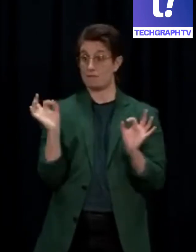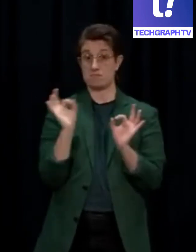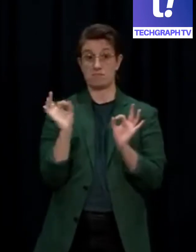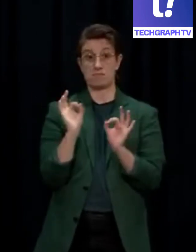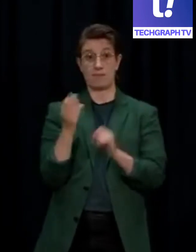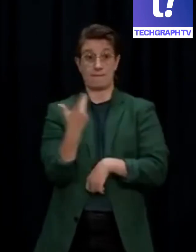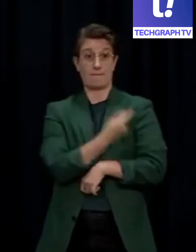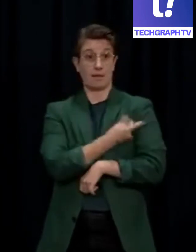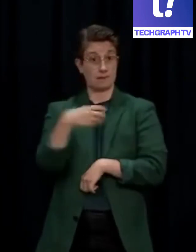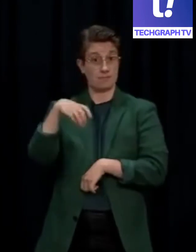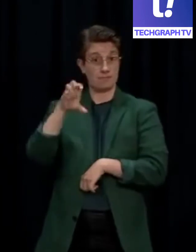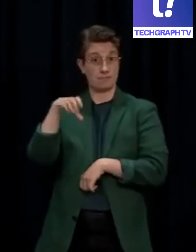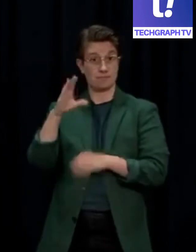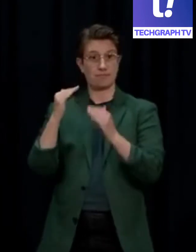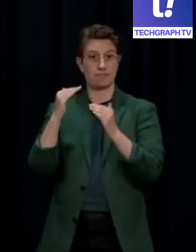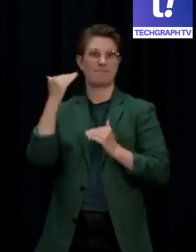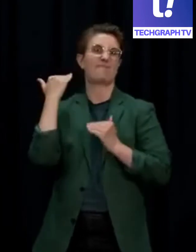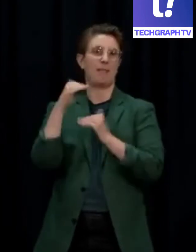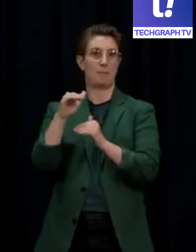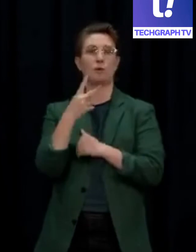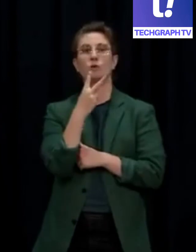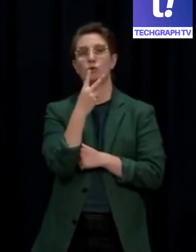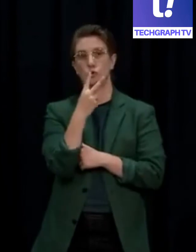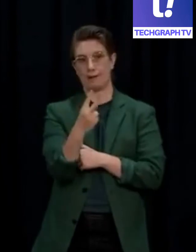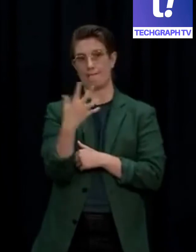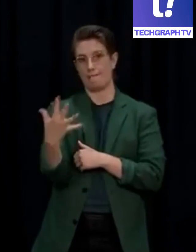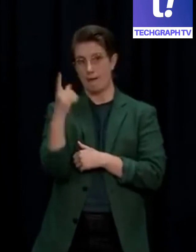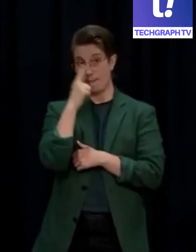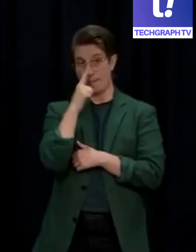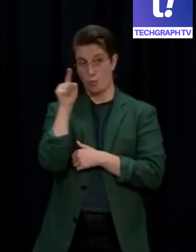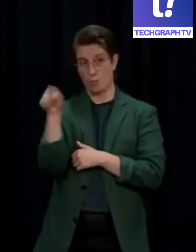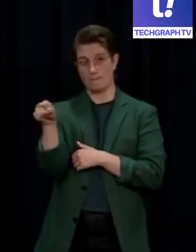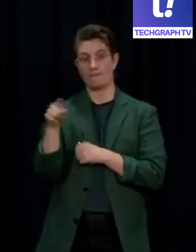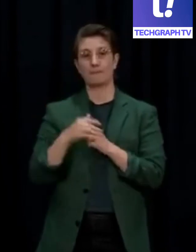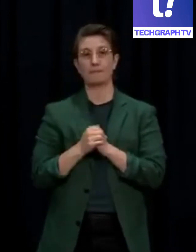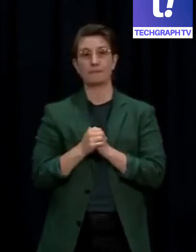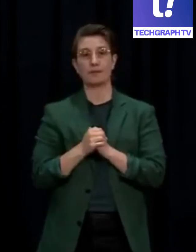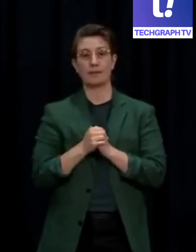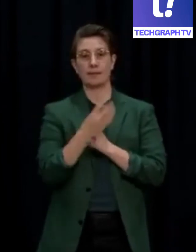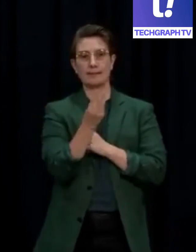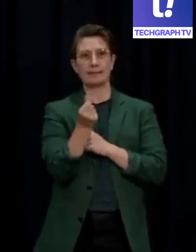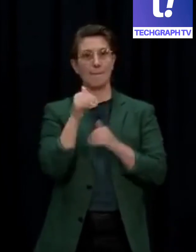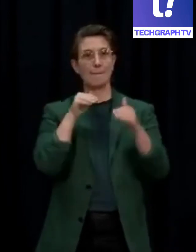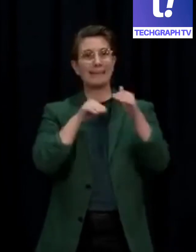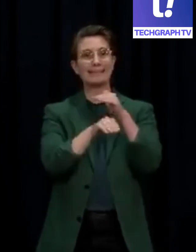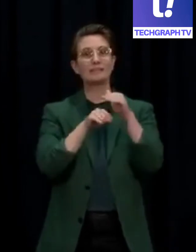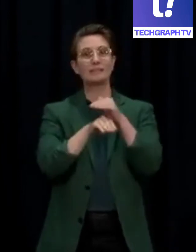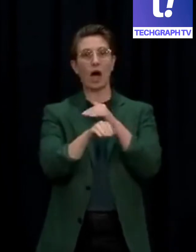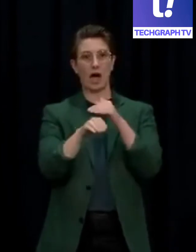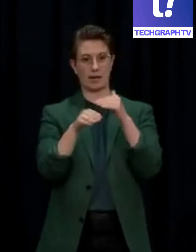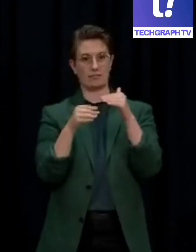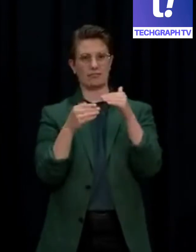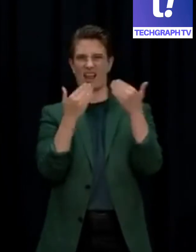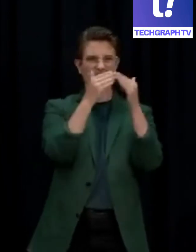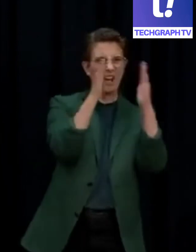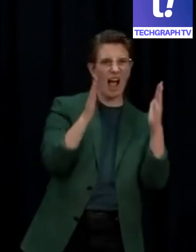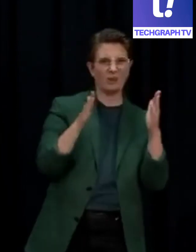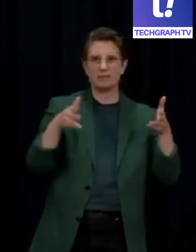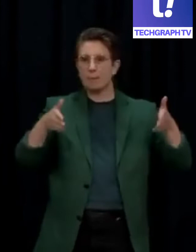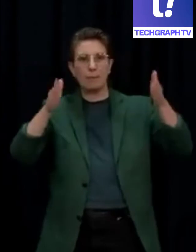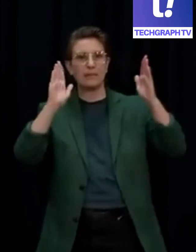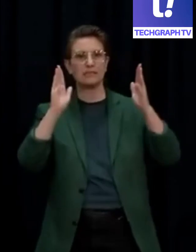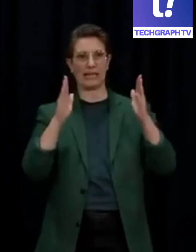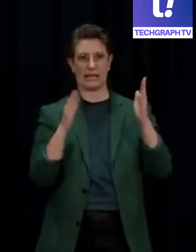museums, there will be limits on those in a space based on the ability to maintain physical distancing. Businesses and workplaces remain